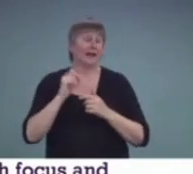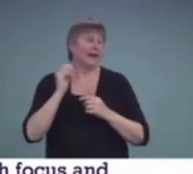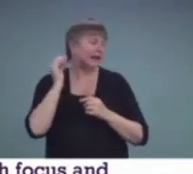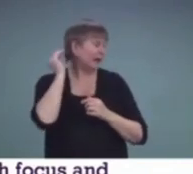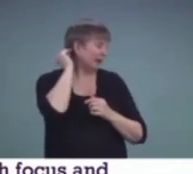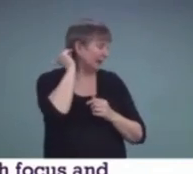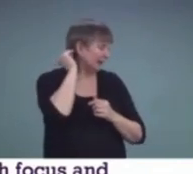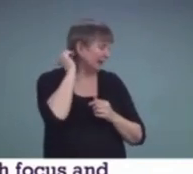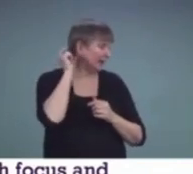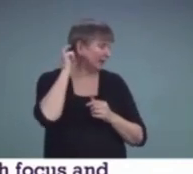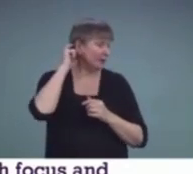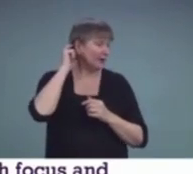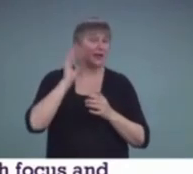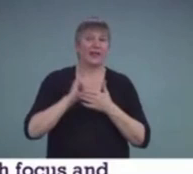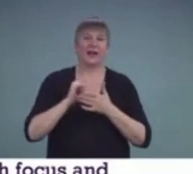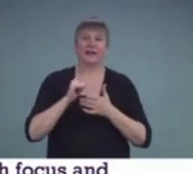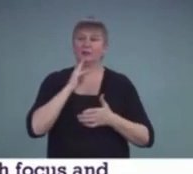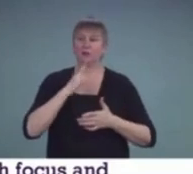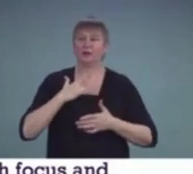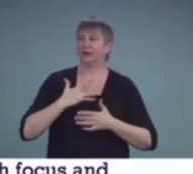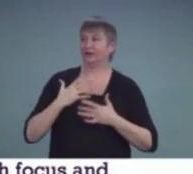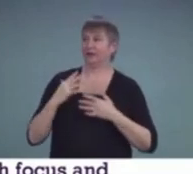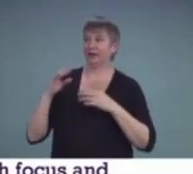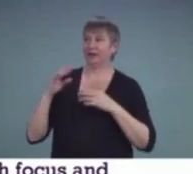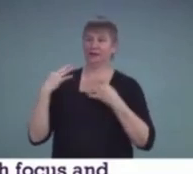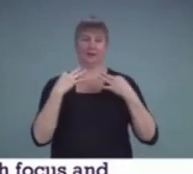which seemed to also impact his mood.